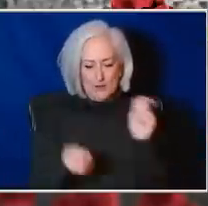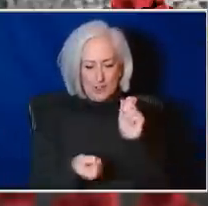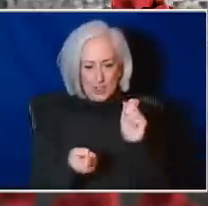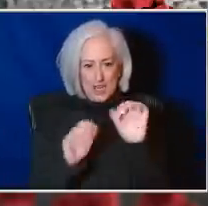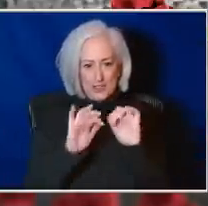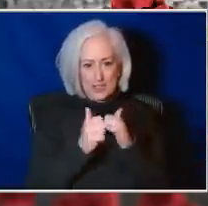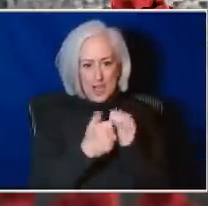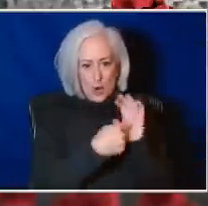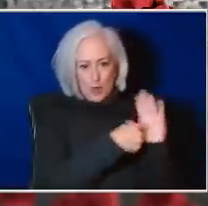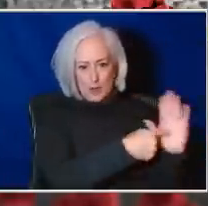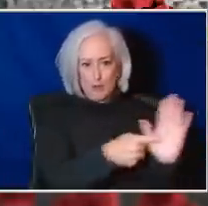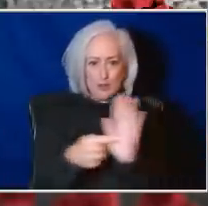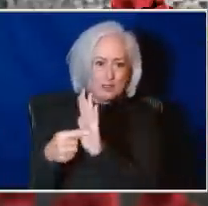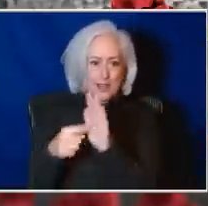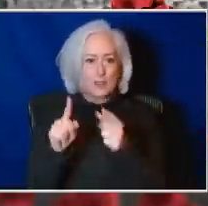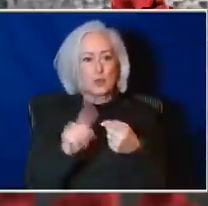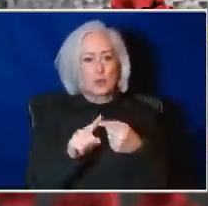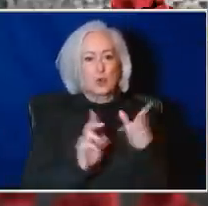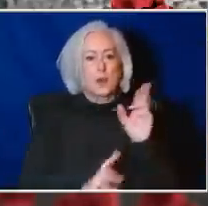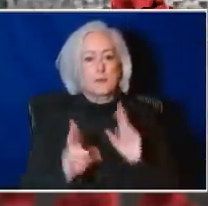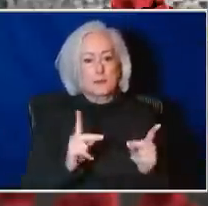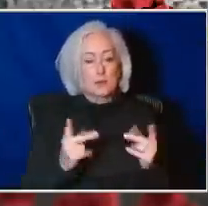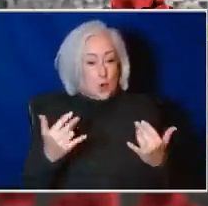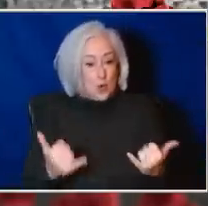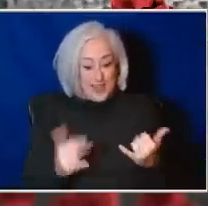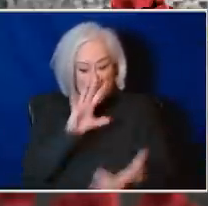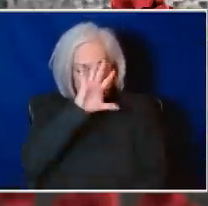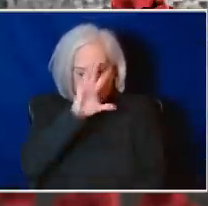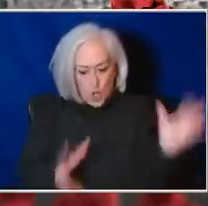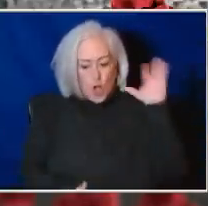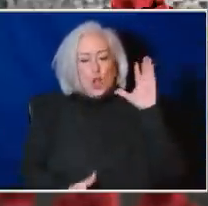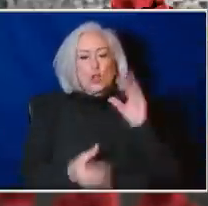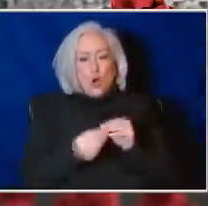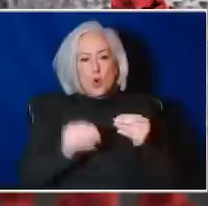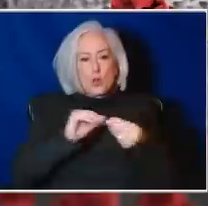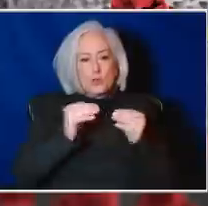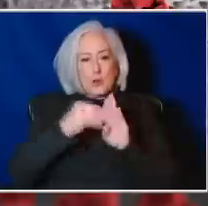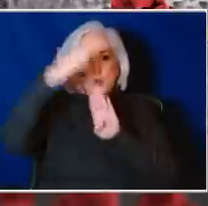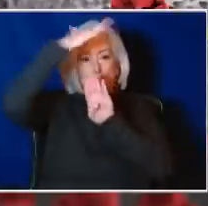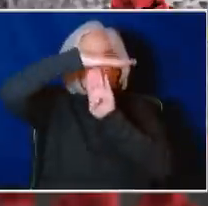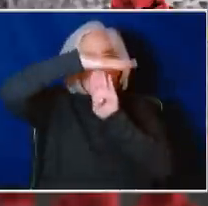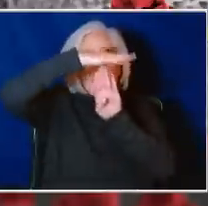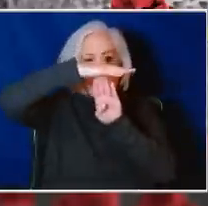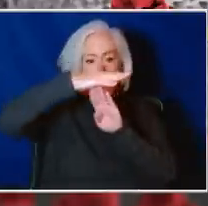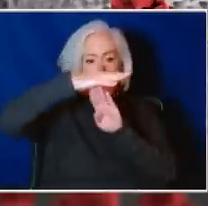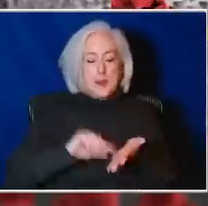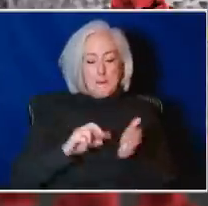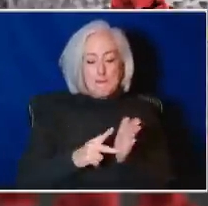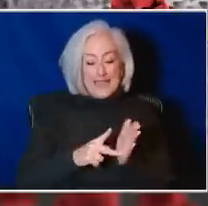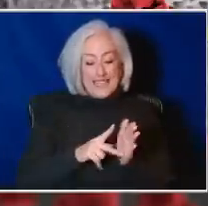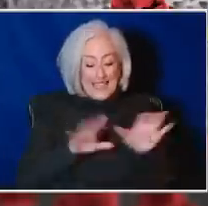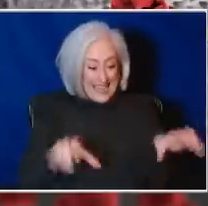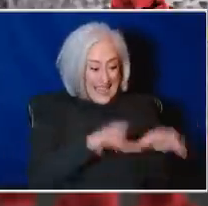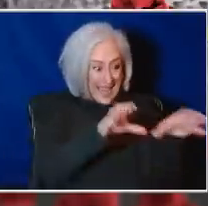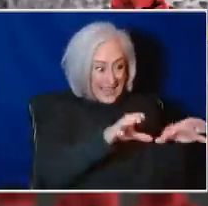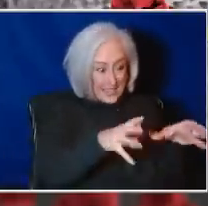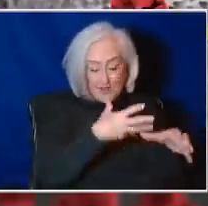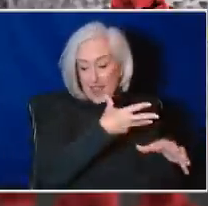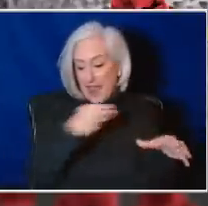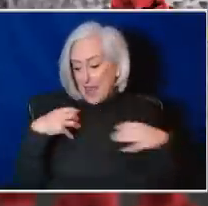the public. Right now we have our total numbers on the top line. So that includes our actives plus our recovering patients.